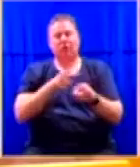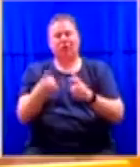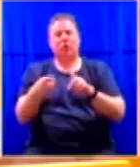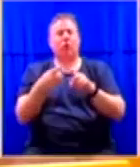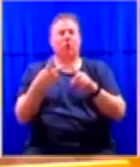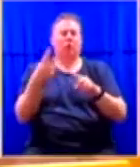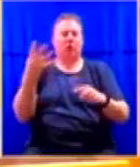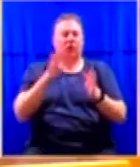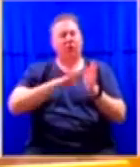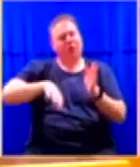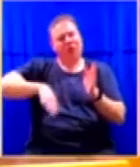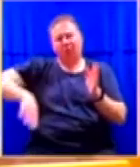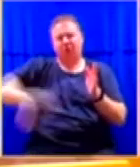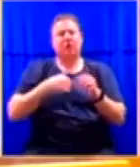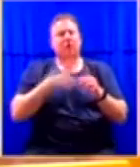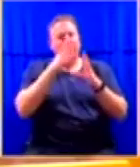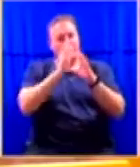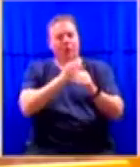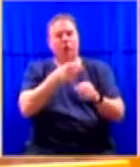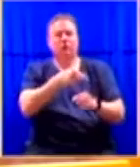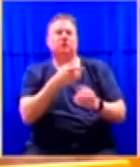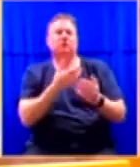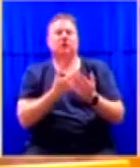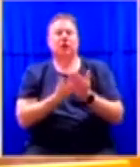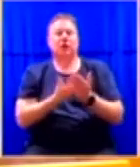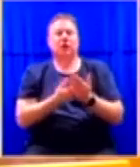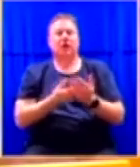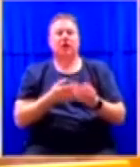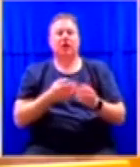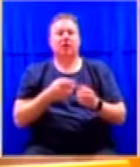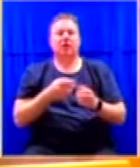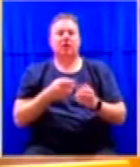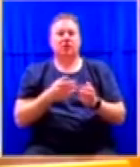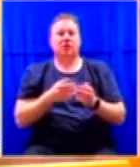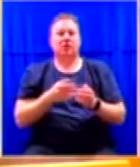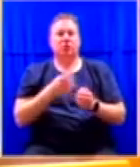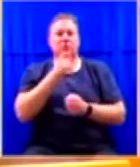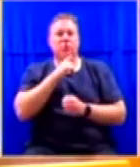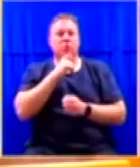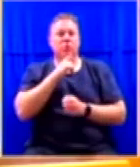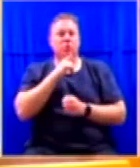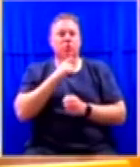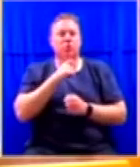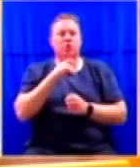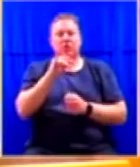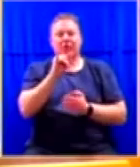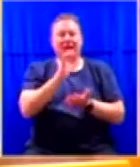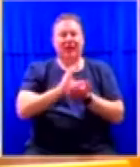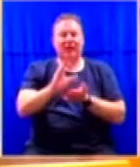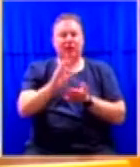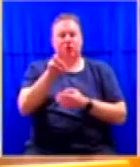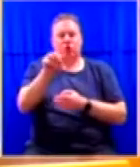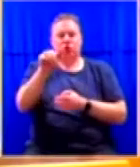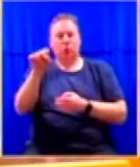We felt that we could actually take advantage of the low interest rate of this type of